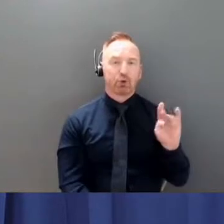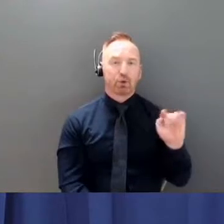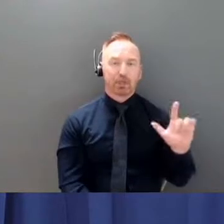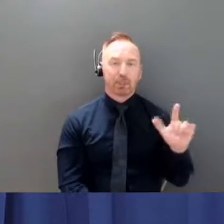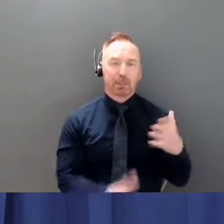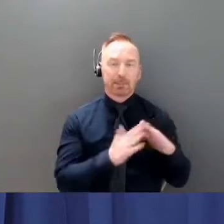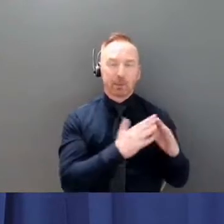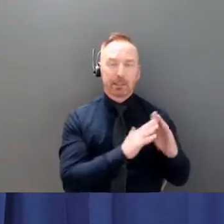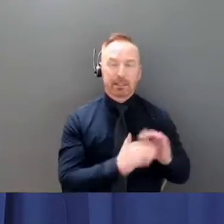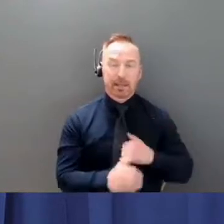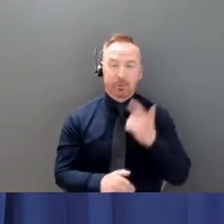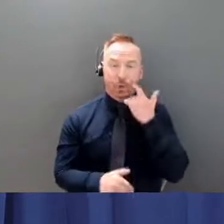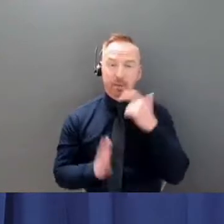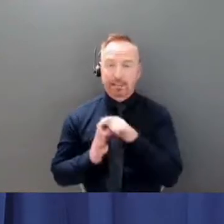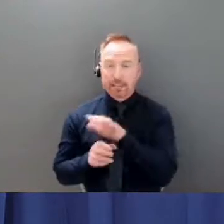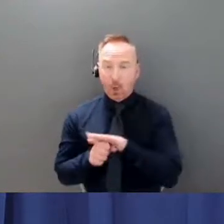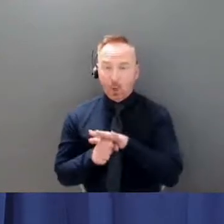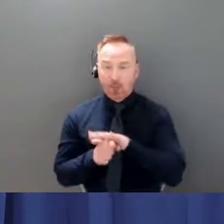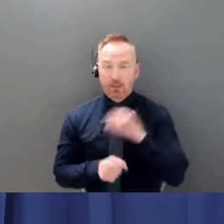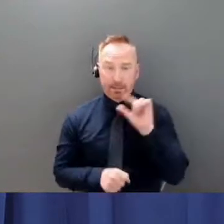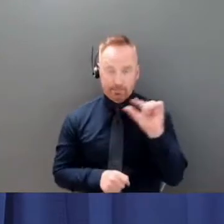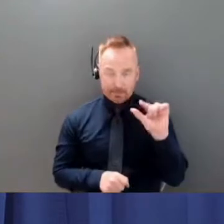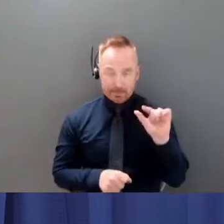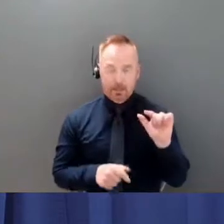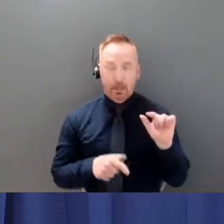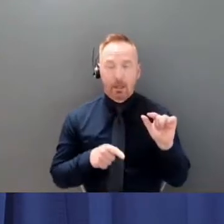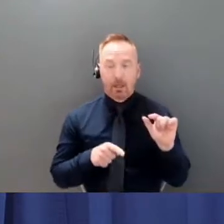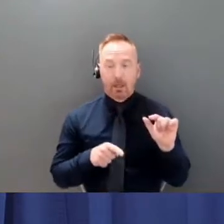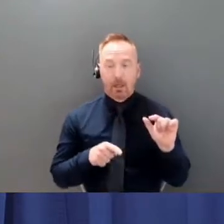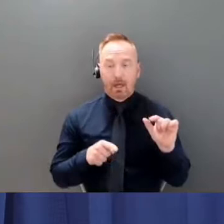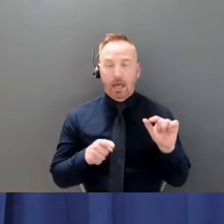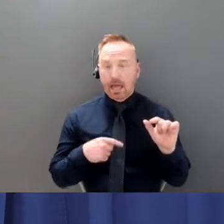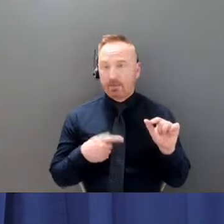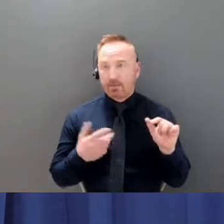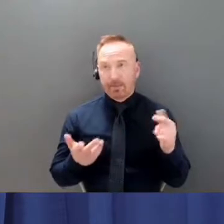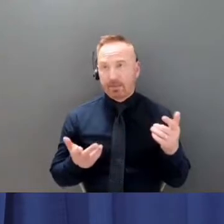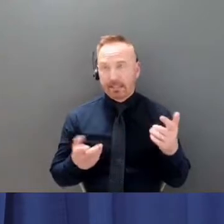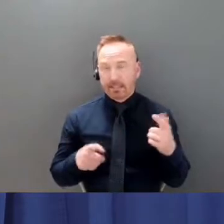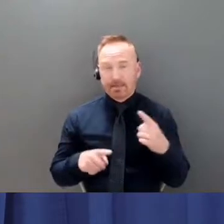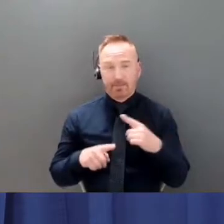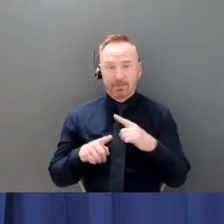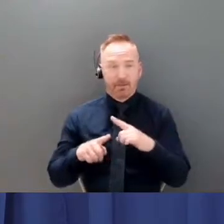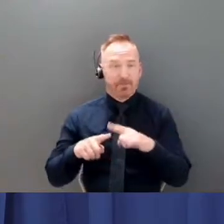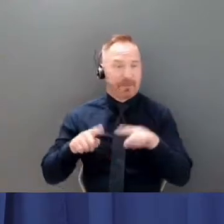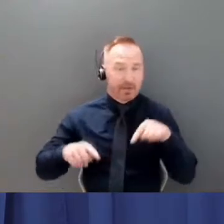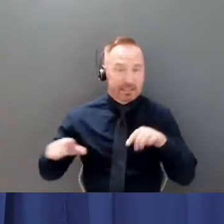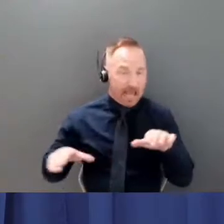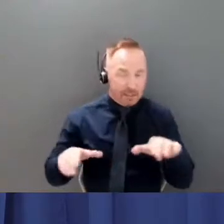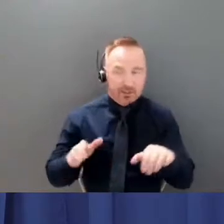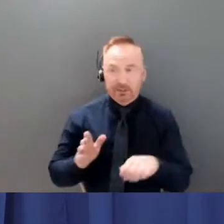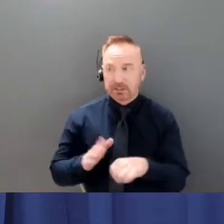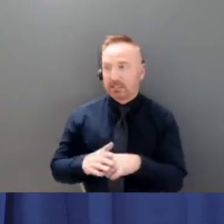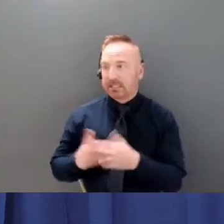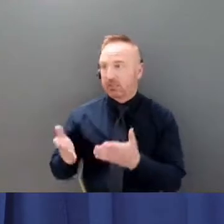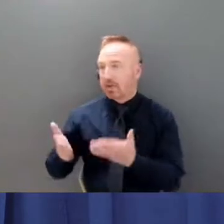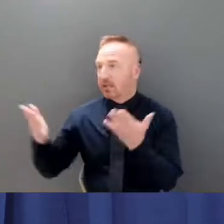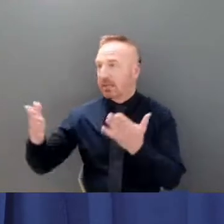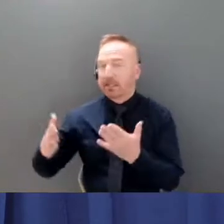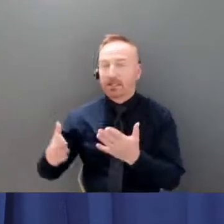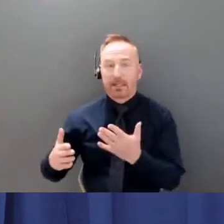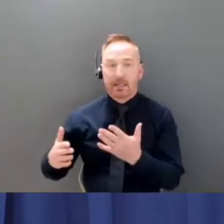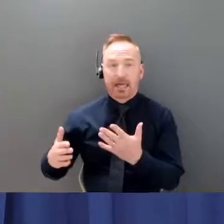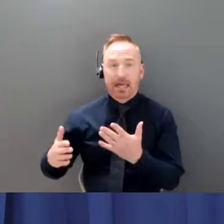taken a range of actions from recommending that residents isolate to try and tell limit